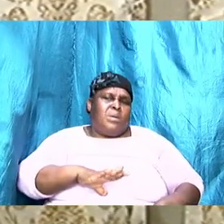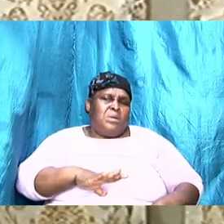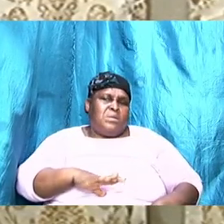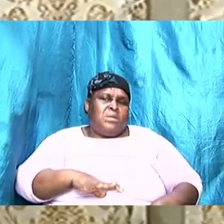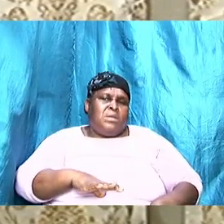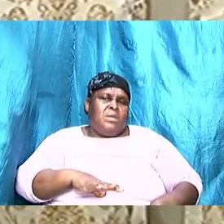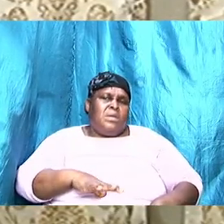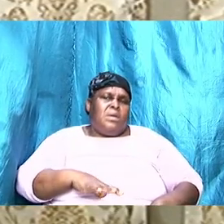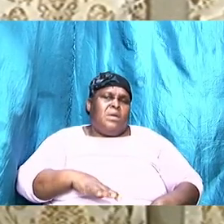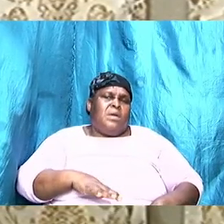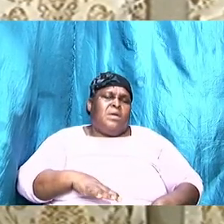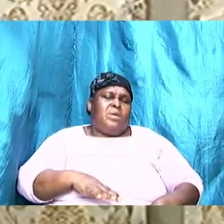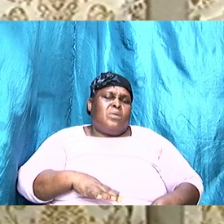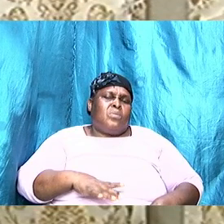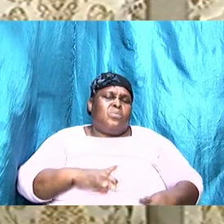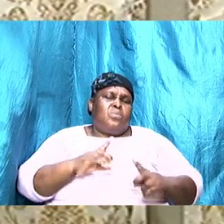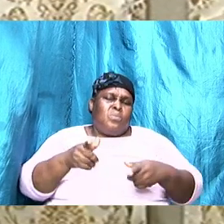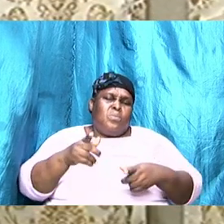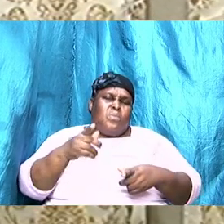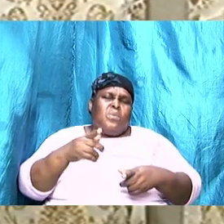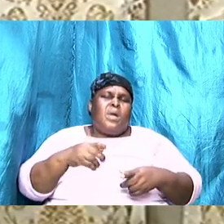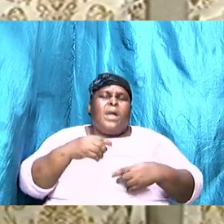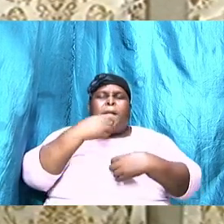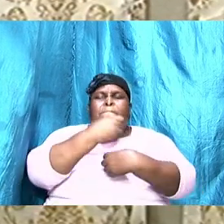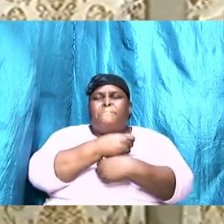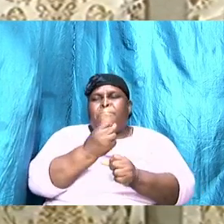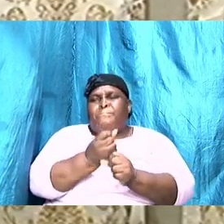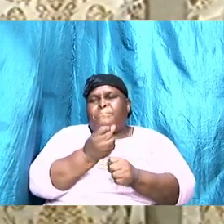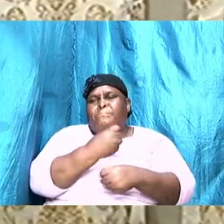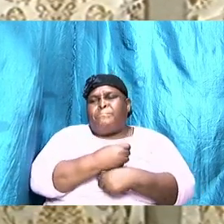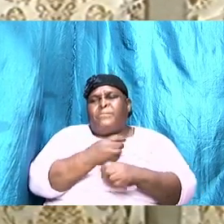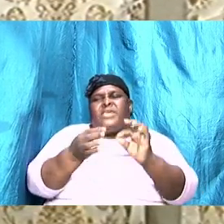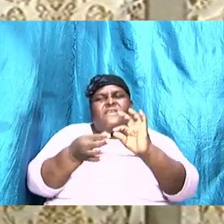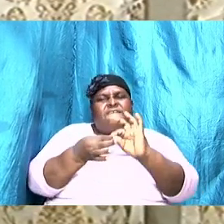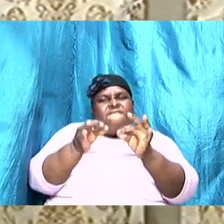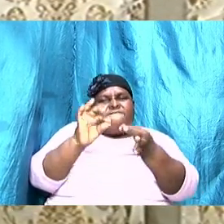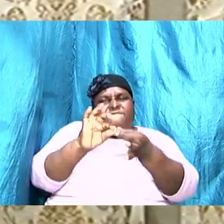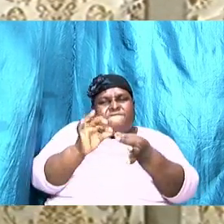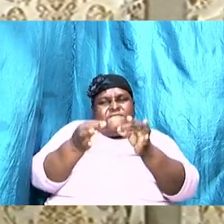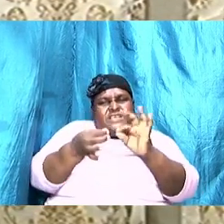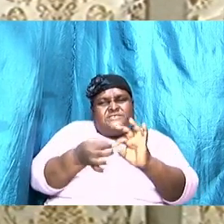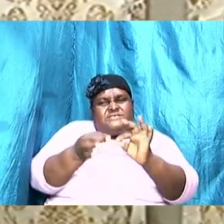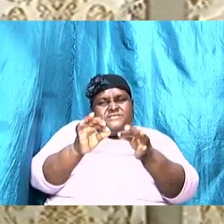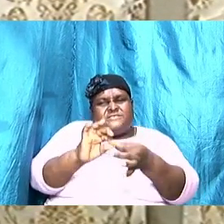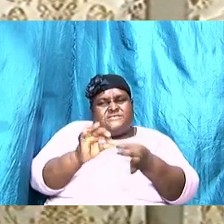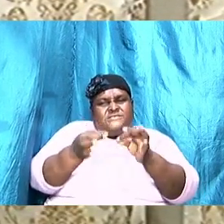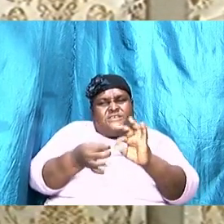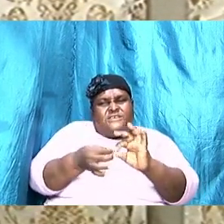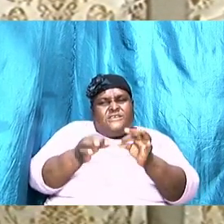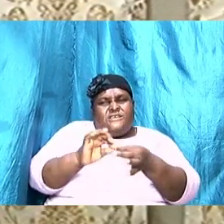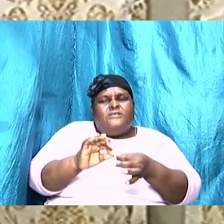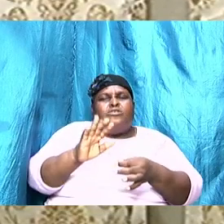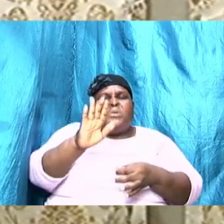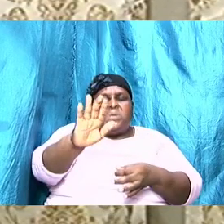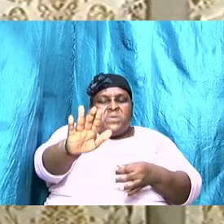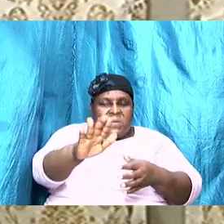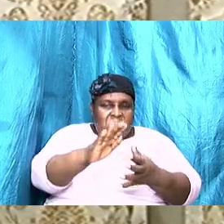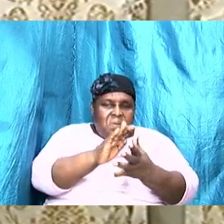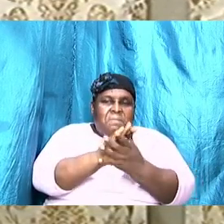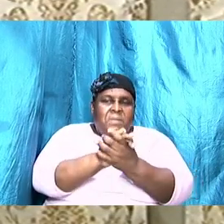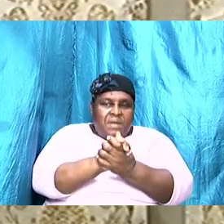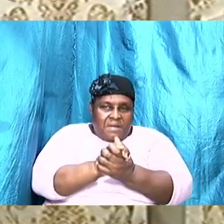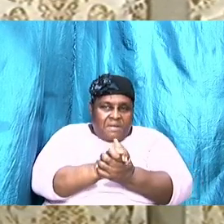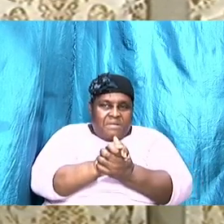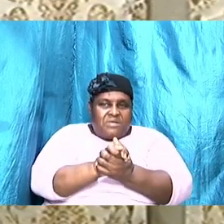step and start the process of the difficult climb of the mountain